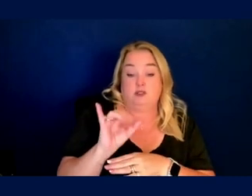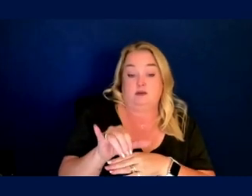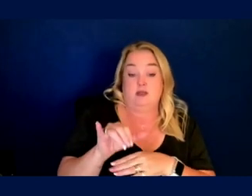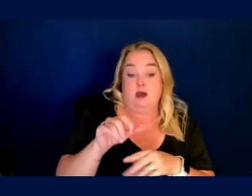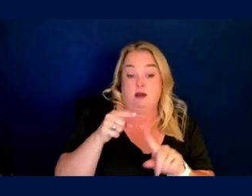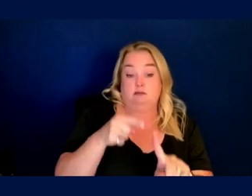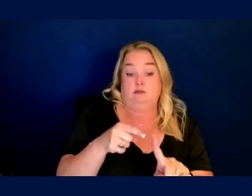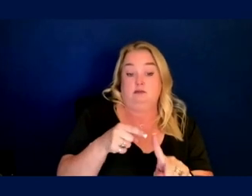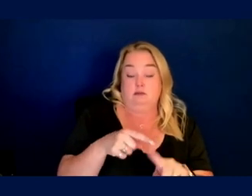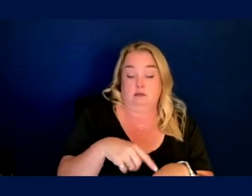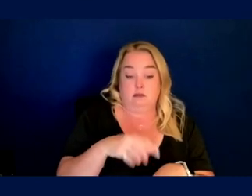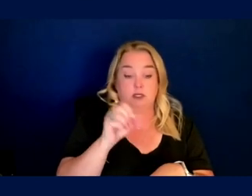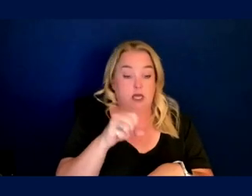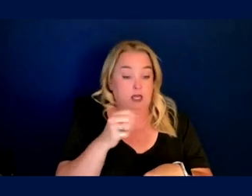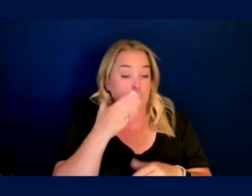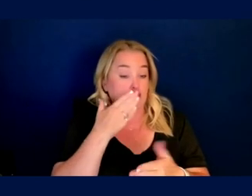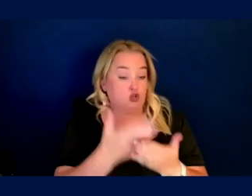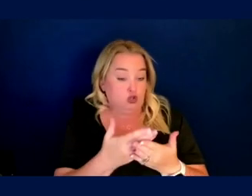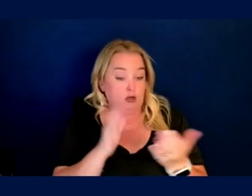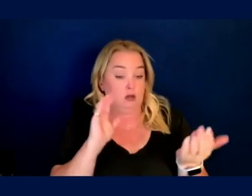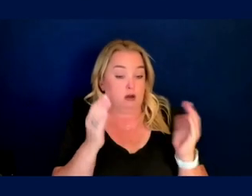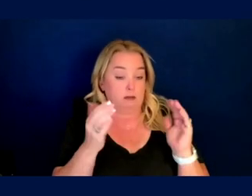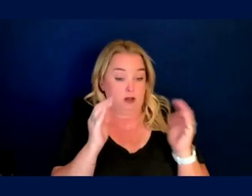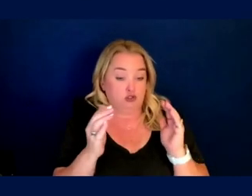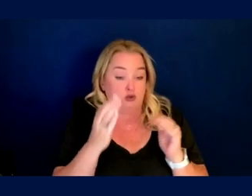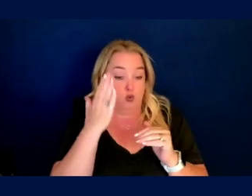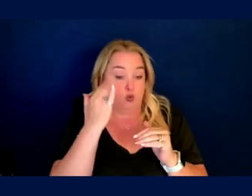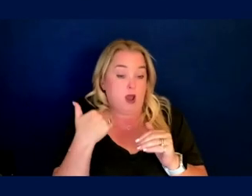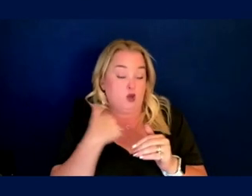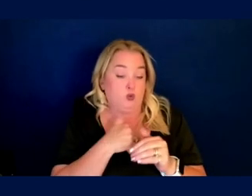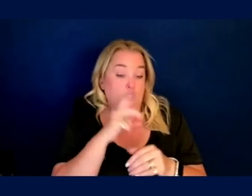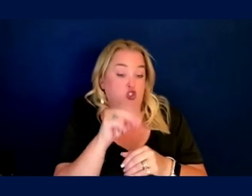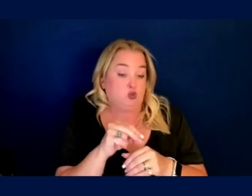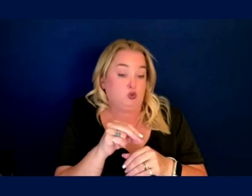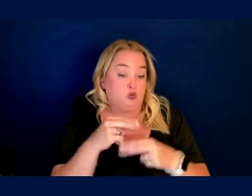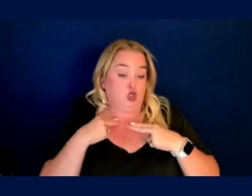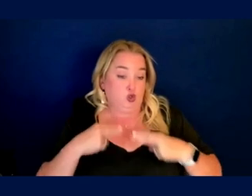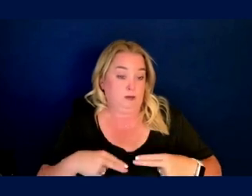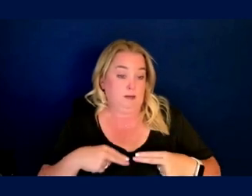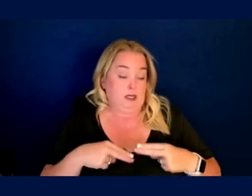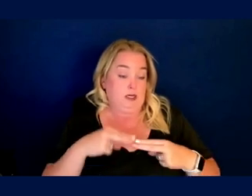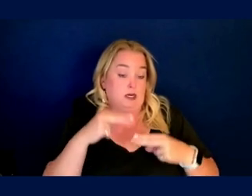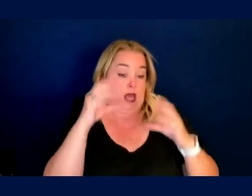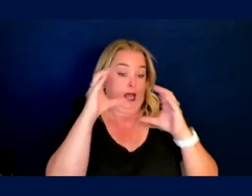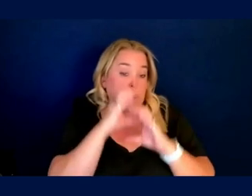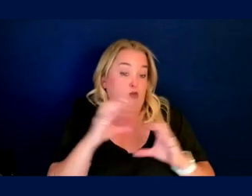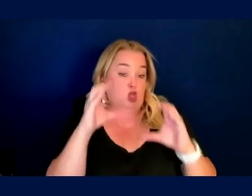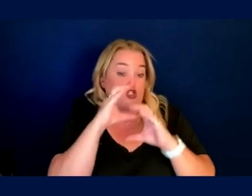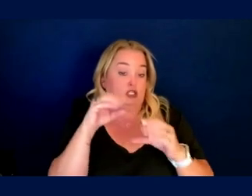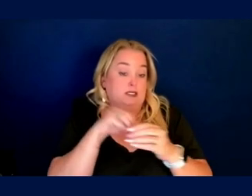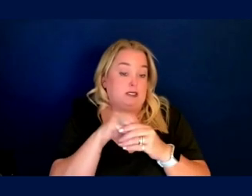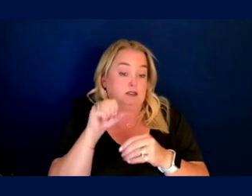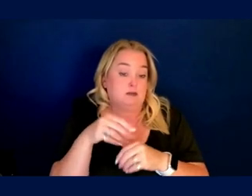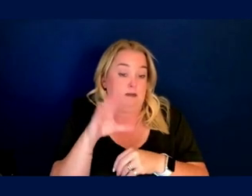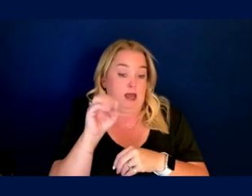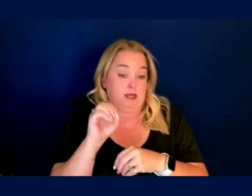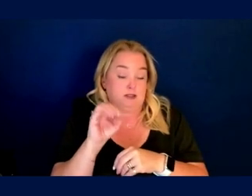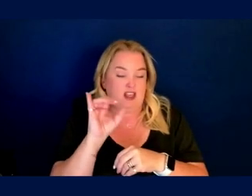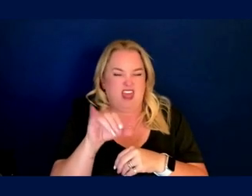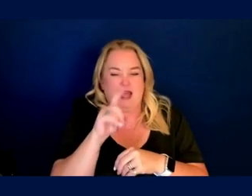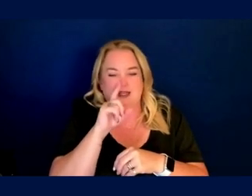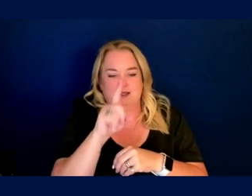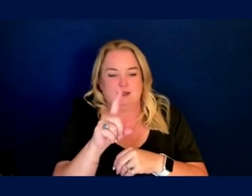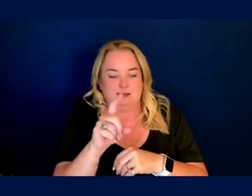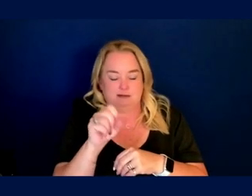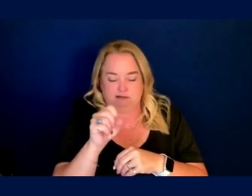In many ways, it's a good analogy to why we do human exploration of space itself. It's like, okay, well, we do it. Space is the excuse, right? The